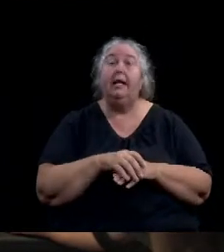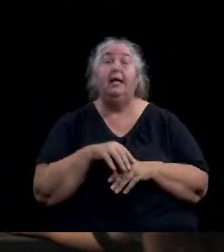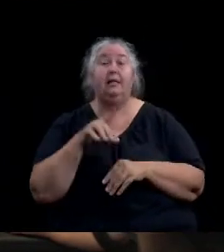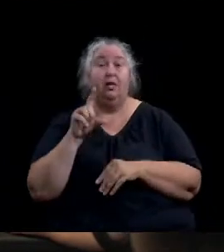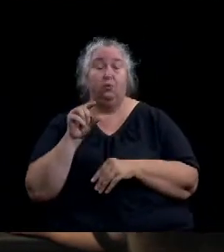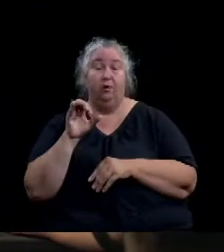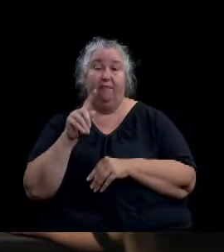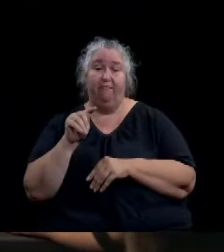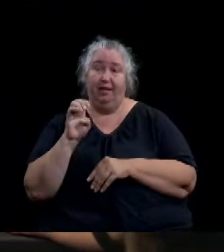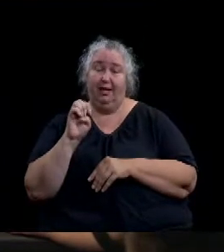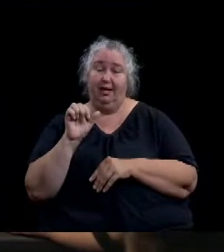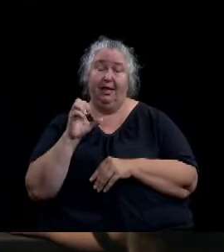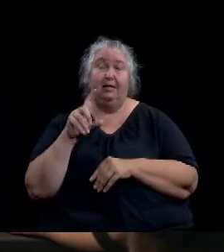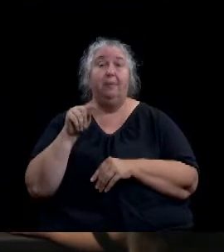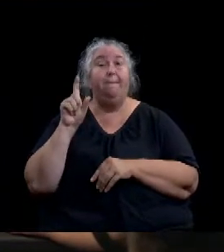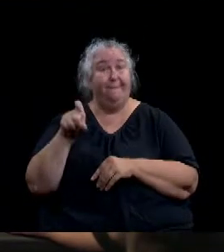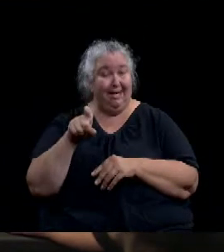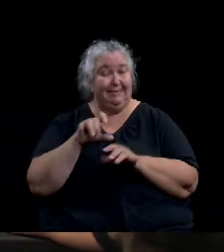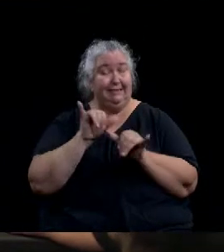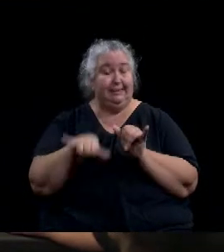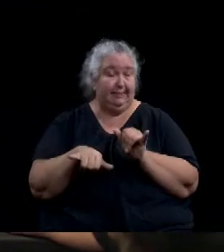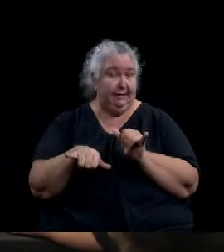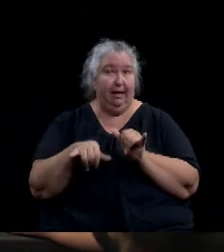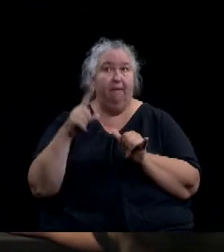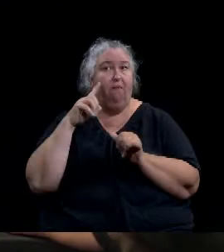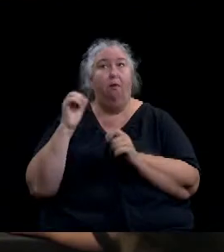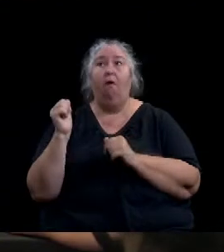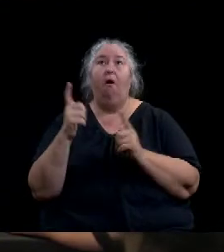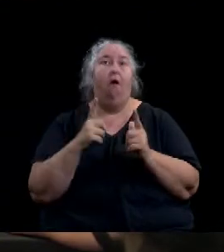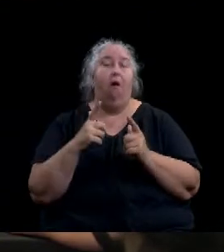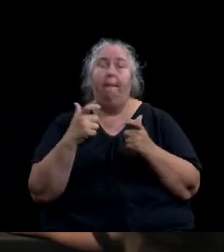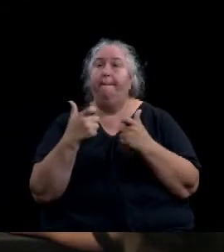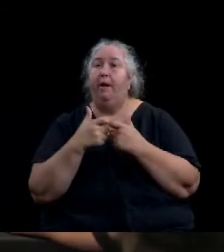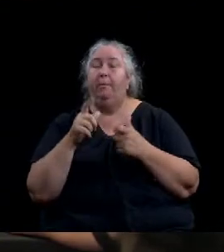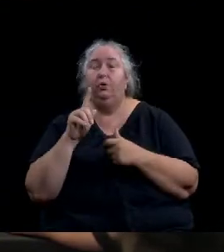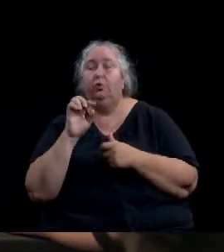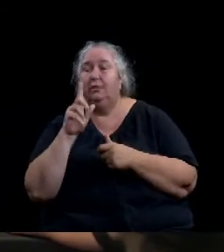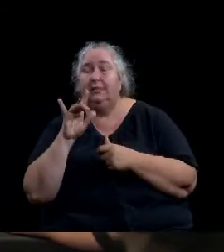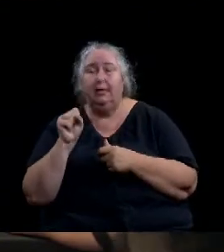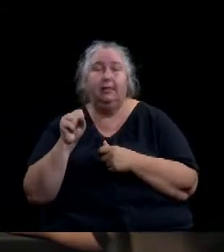utilities, including city of Waco, Encore, and Atmos utilities, must be relocated at the owner's expense.